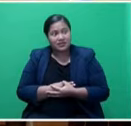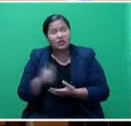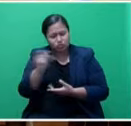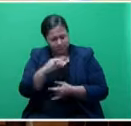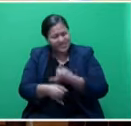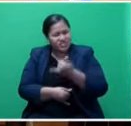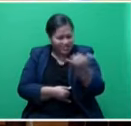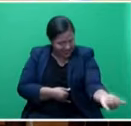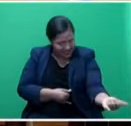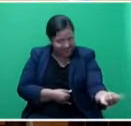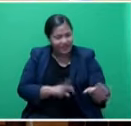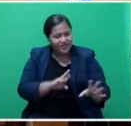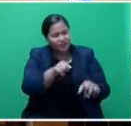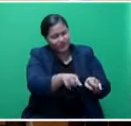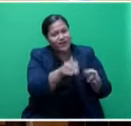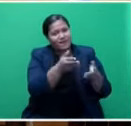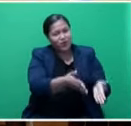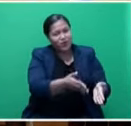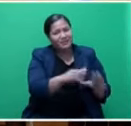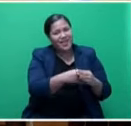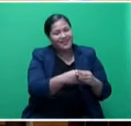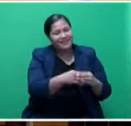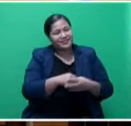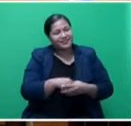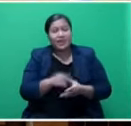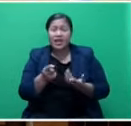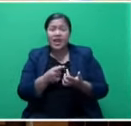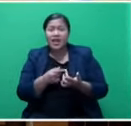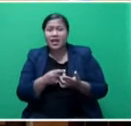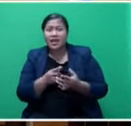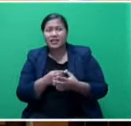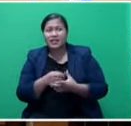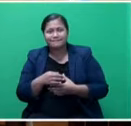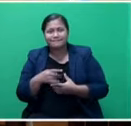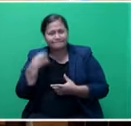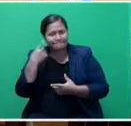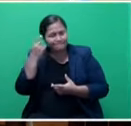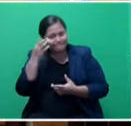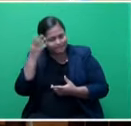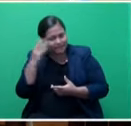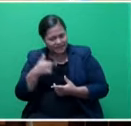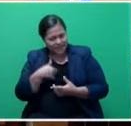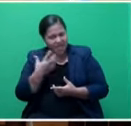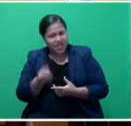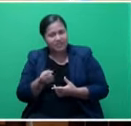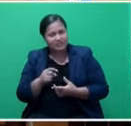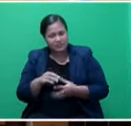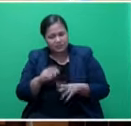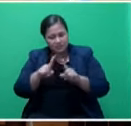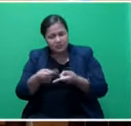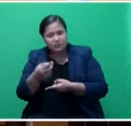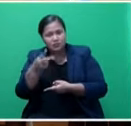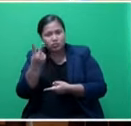it is. The other concern that I have is in relation to Section 32C, which is the Ganeshi